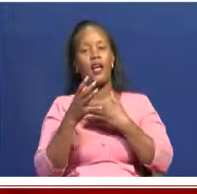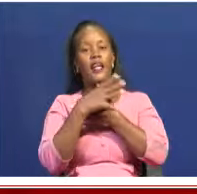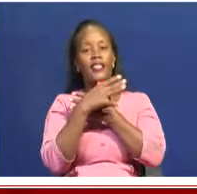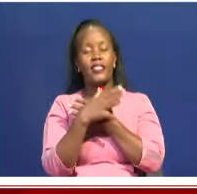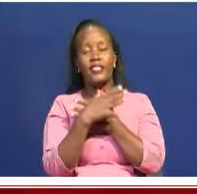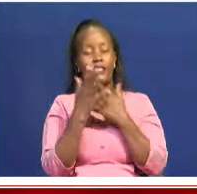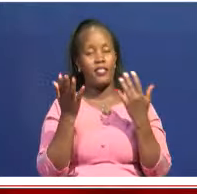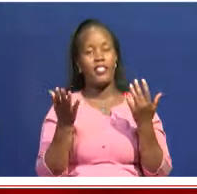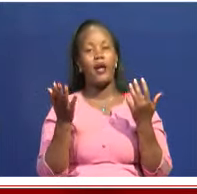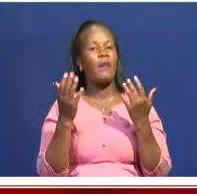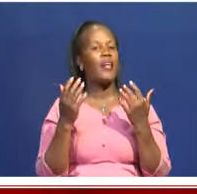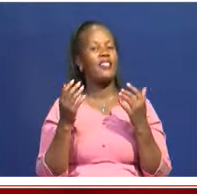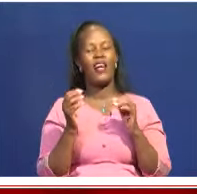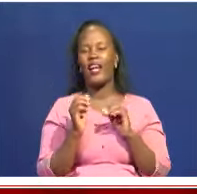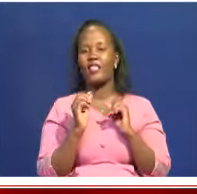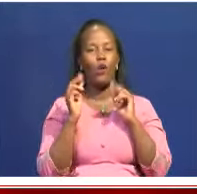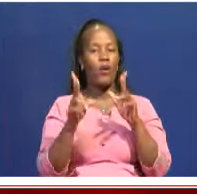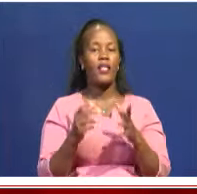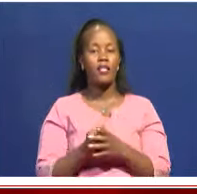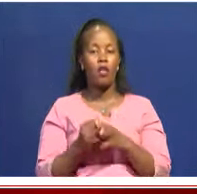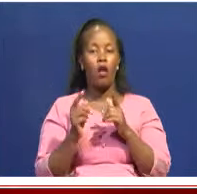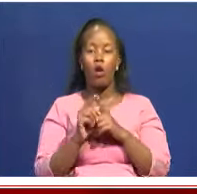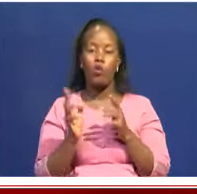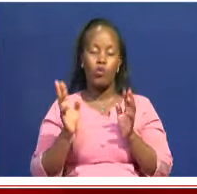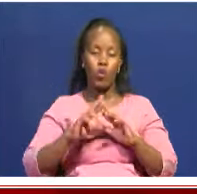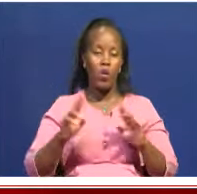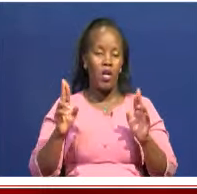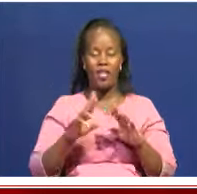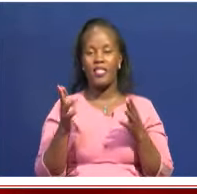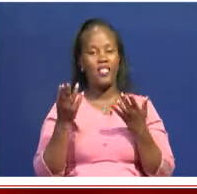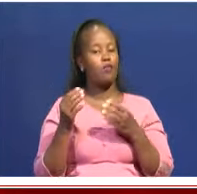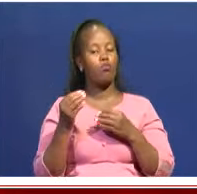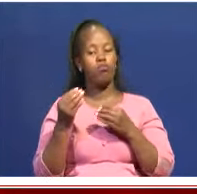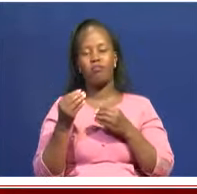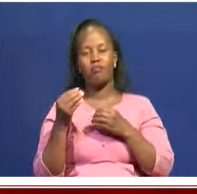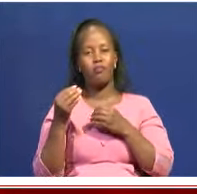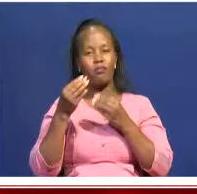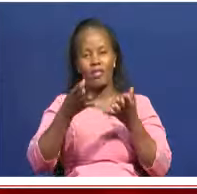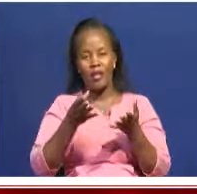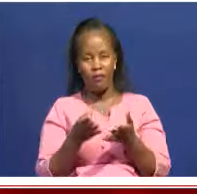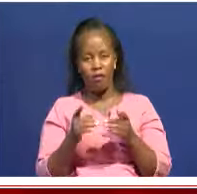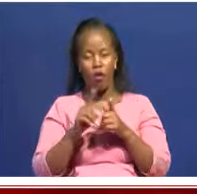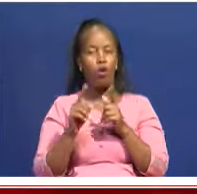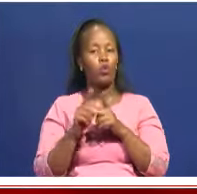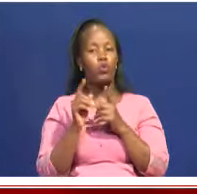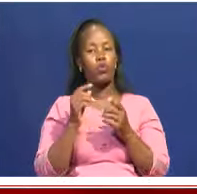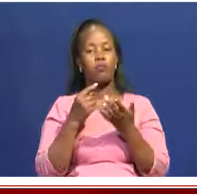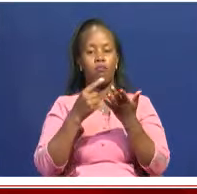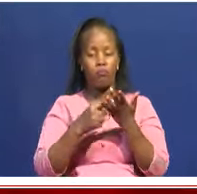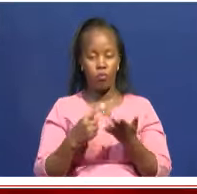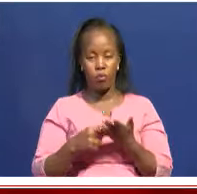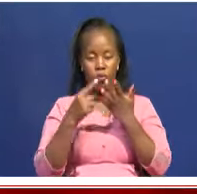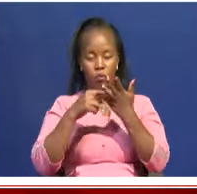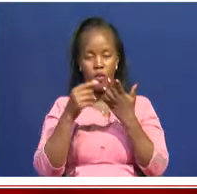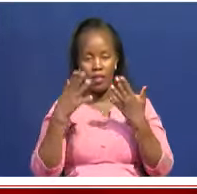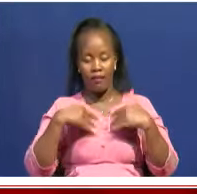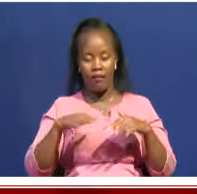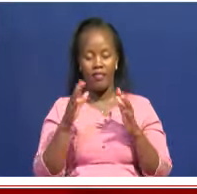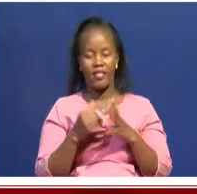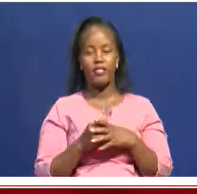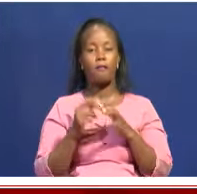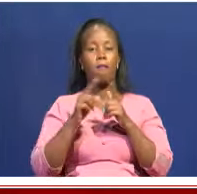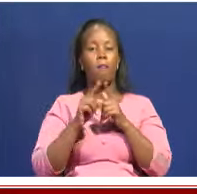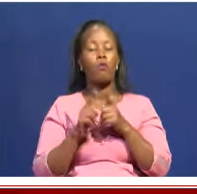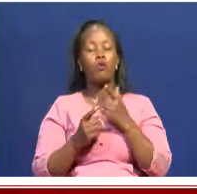for instance, are very, very okay and they're more than willing to give us back these objects. We're actually having that discussion with the ambassador and, of course, through MFA. And this is a